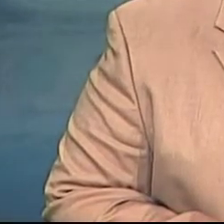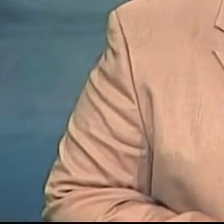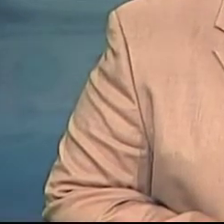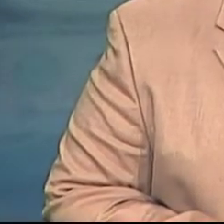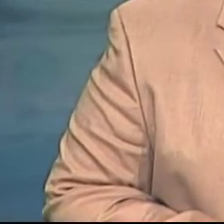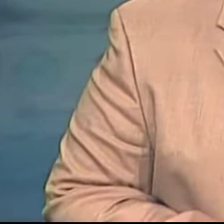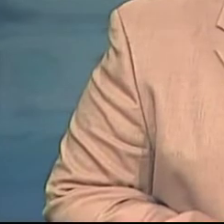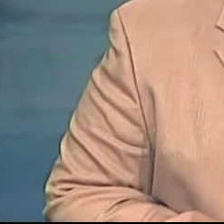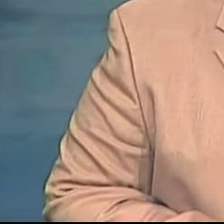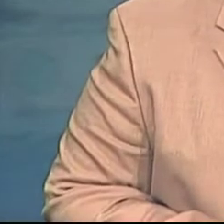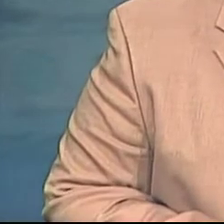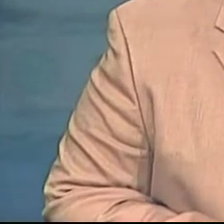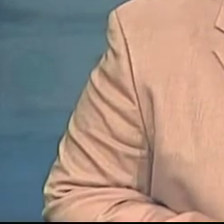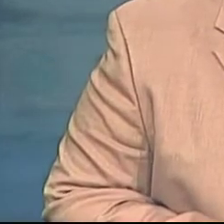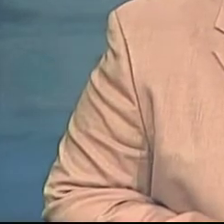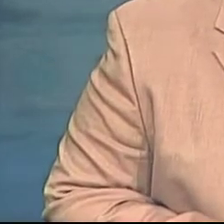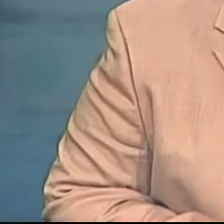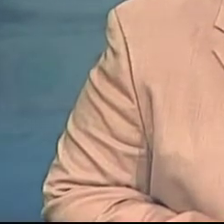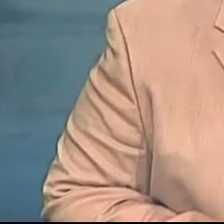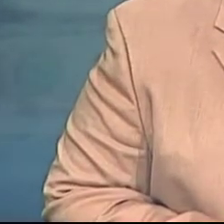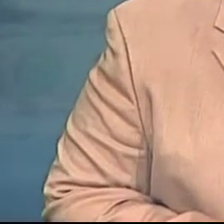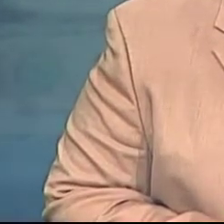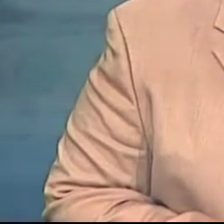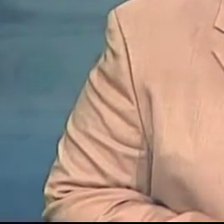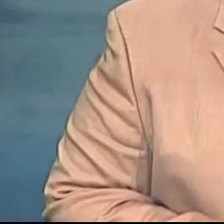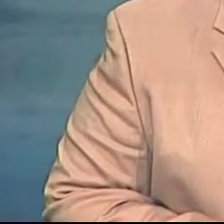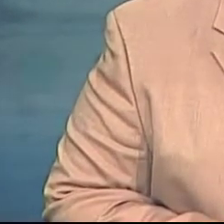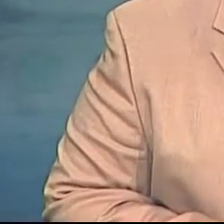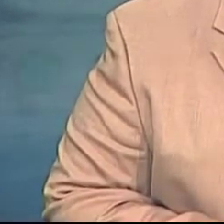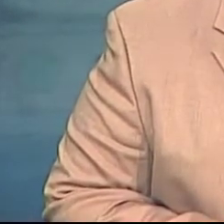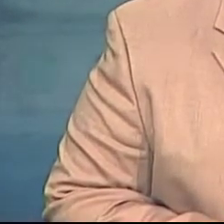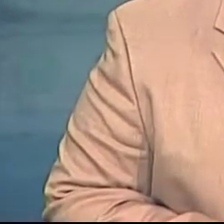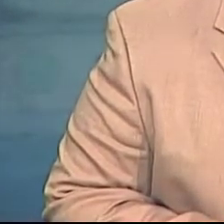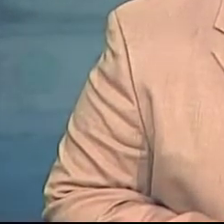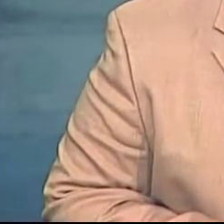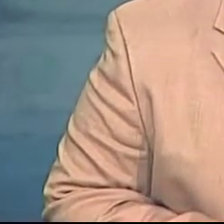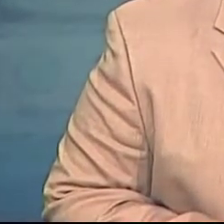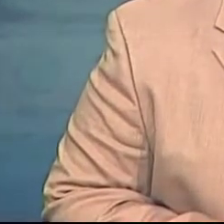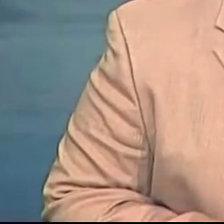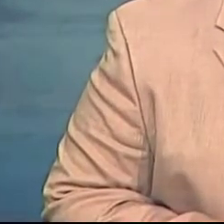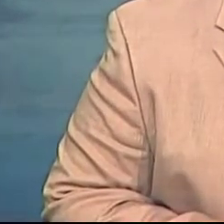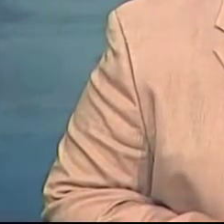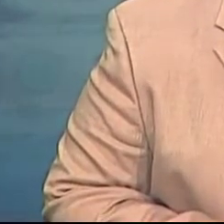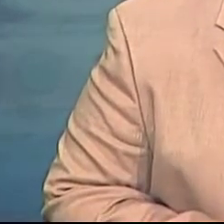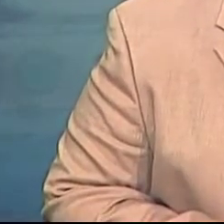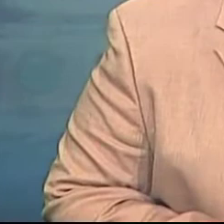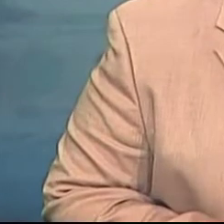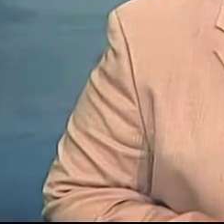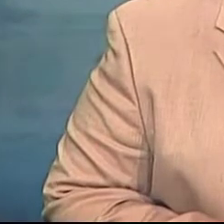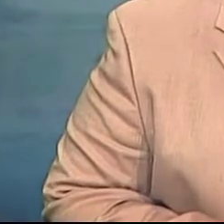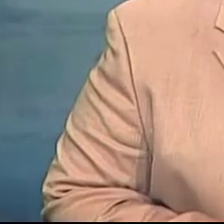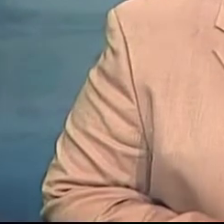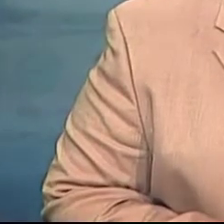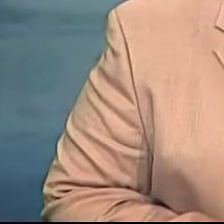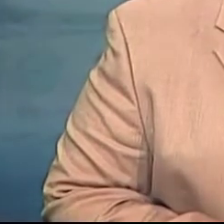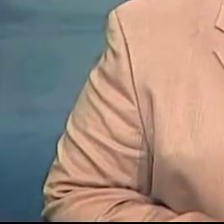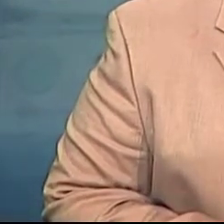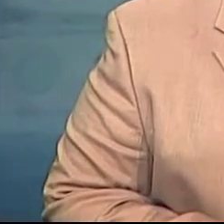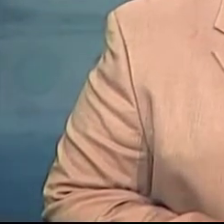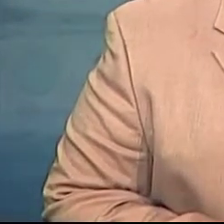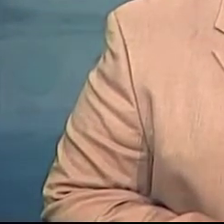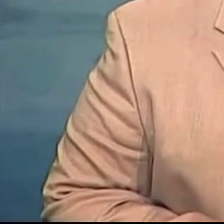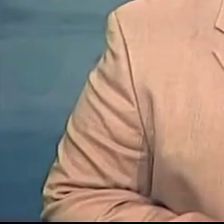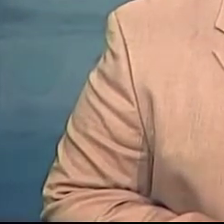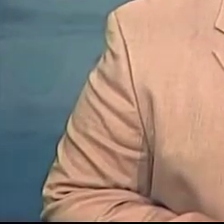classified it as foreboding for our country. Now their hands are full, investigating a total of six murders this week alone. Tonight,